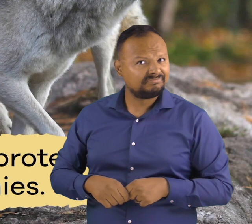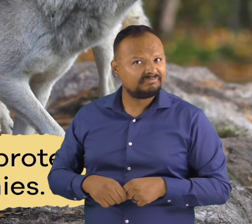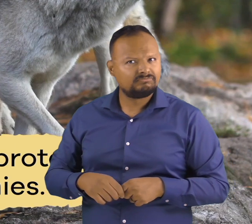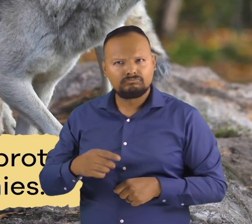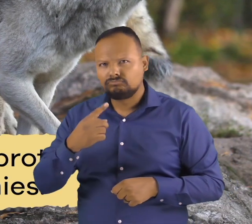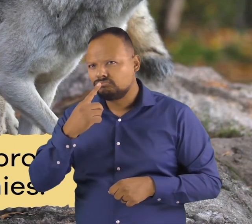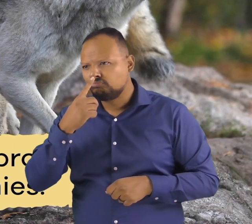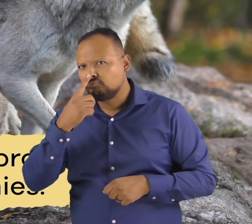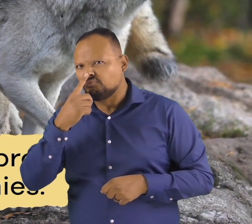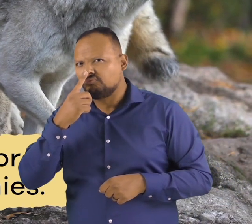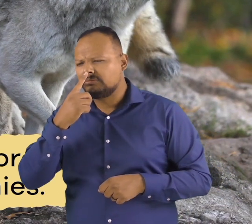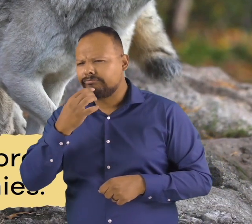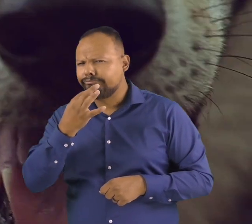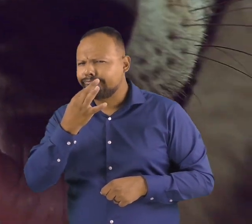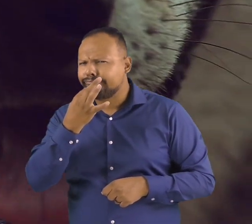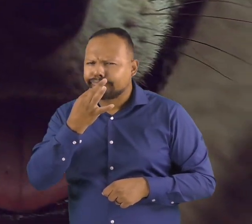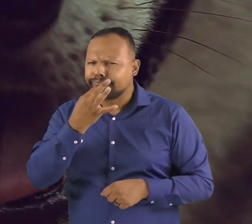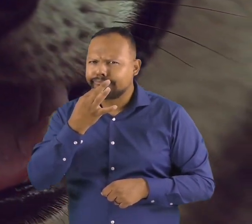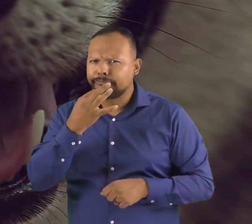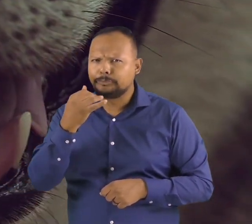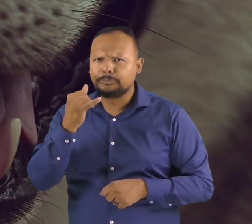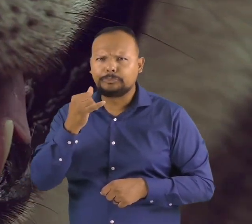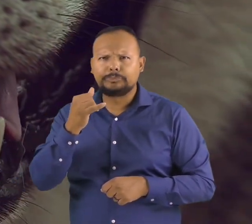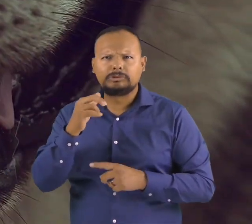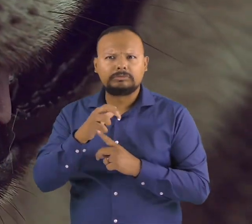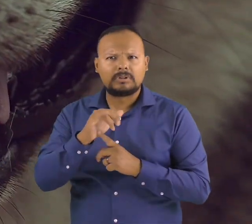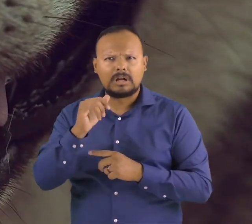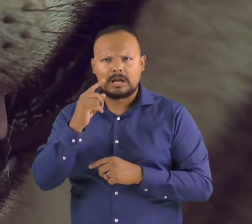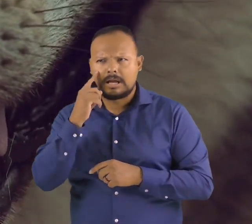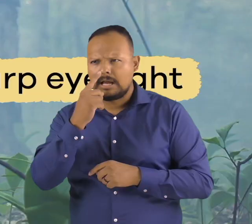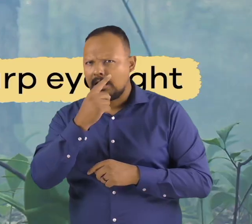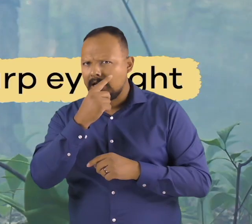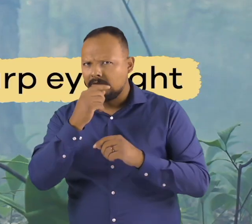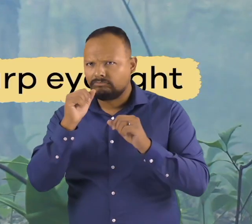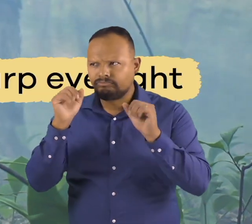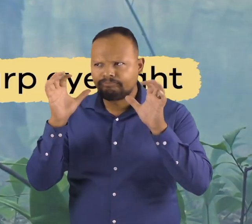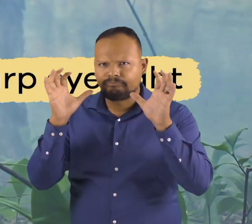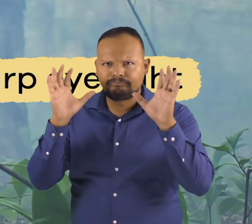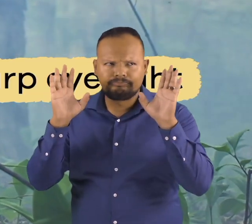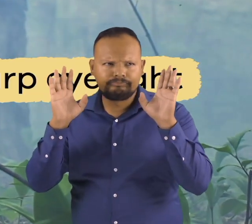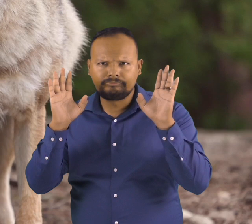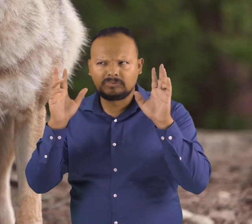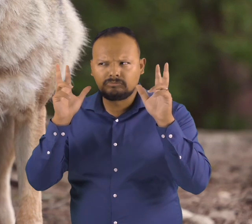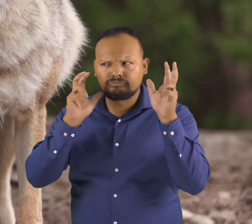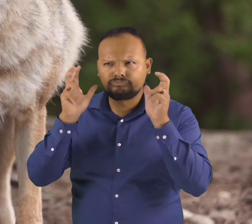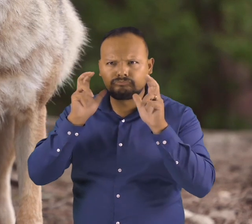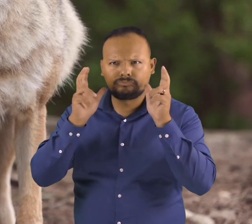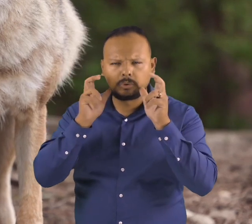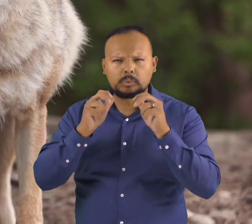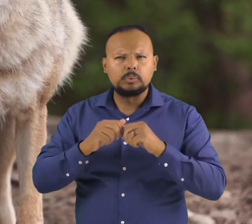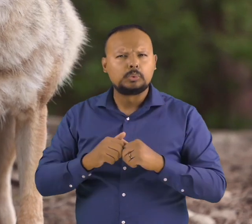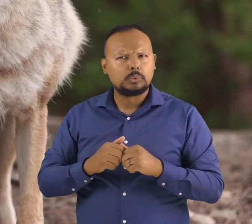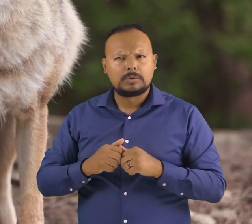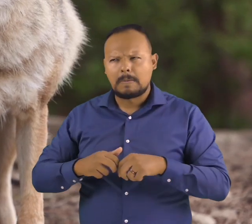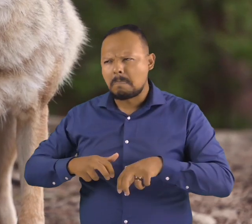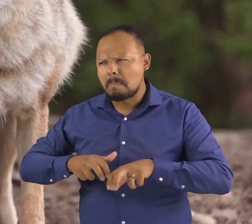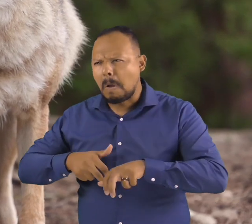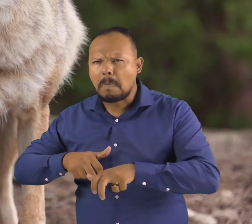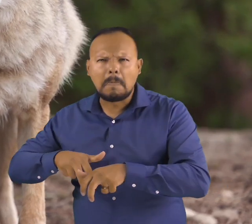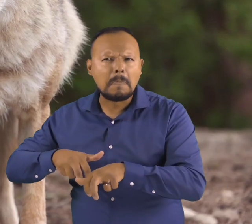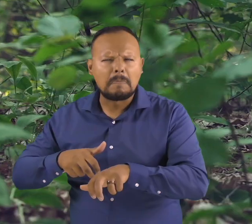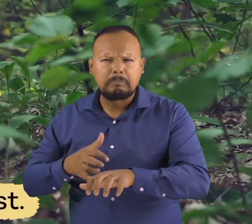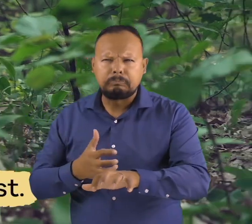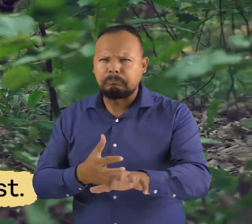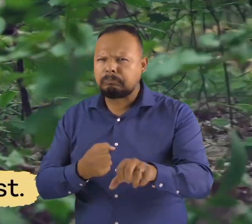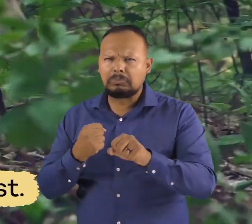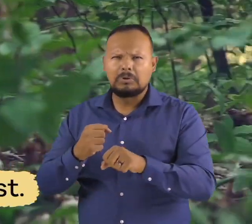protect themselves from enemies. They have a keen sense of smell, sharp eyesight, and exceptional hearing ability.